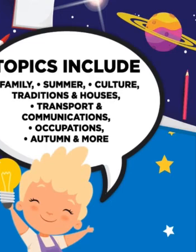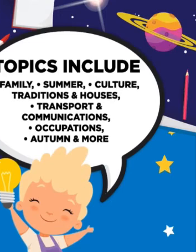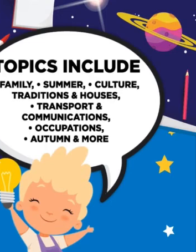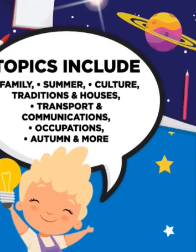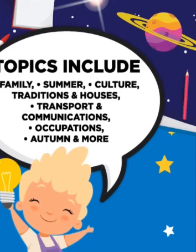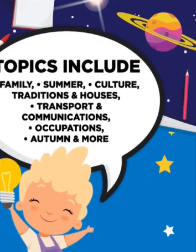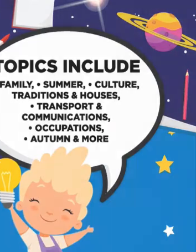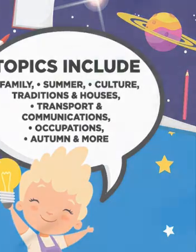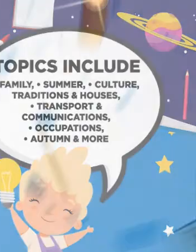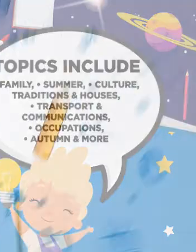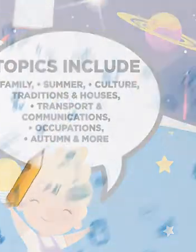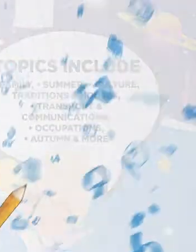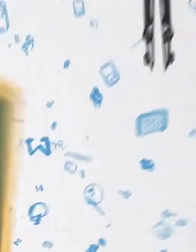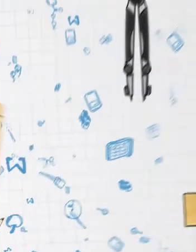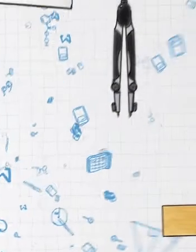languages.